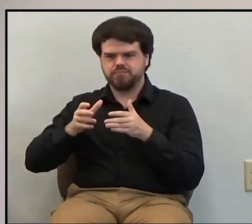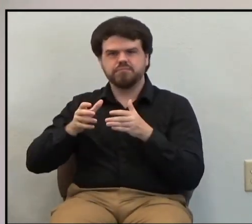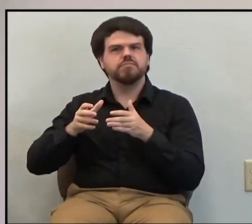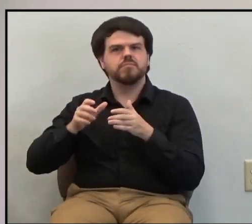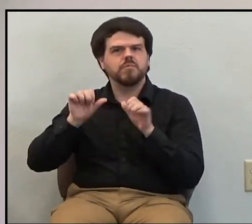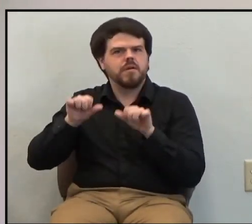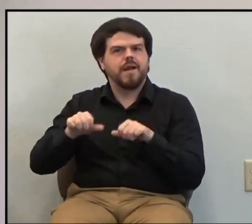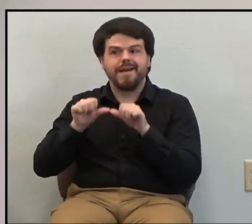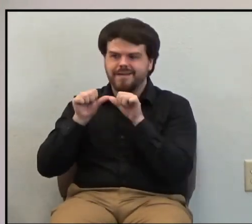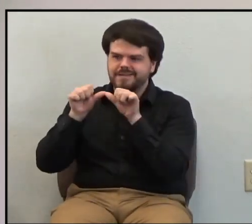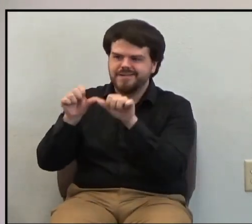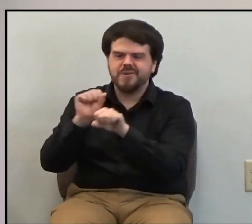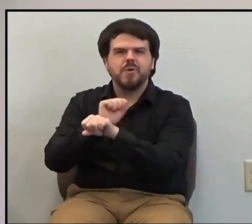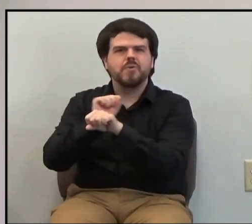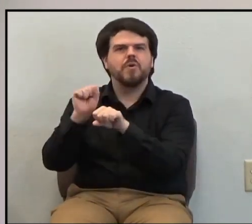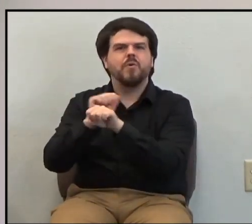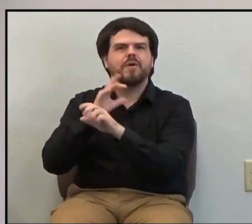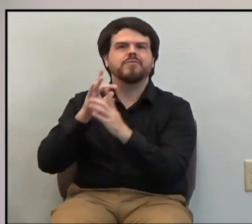gone.